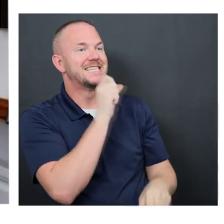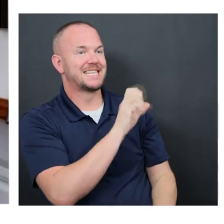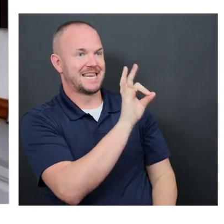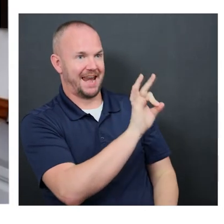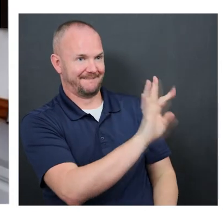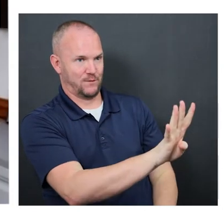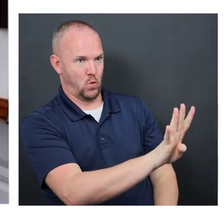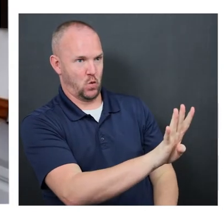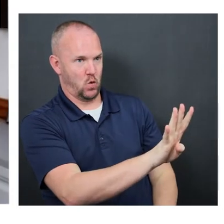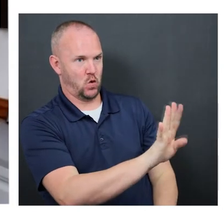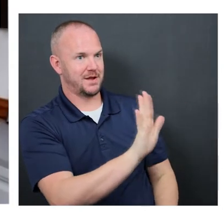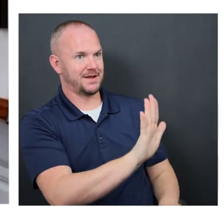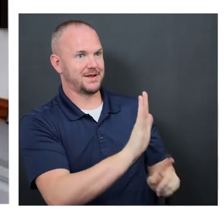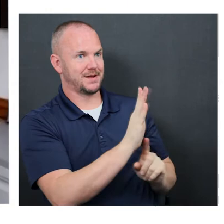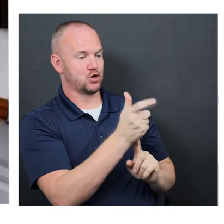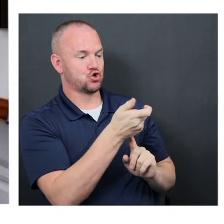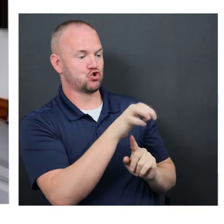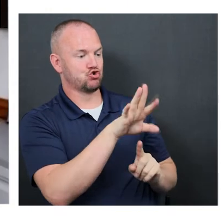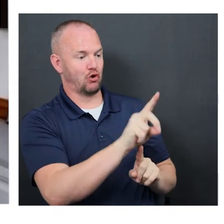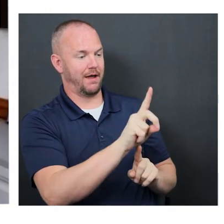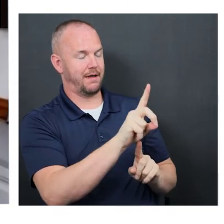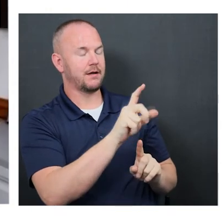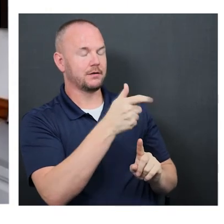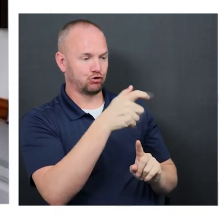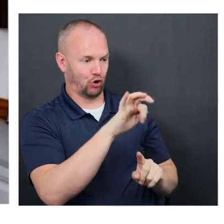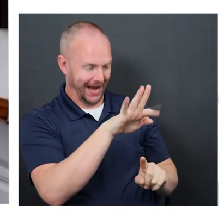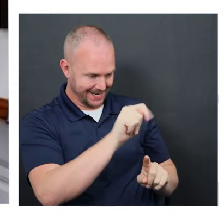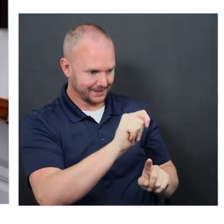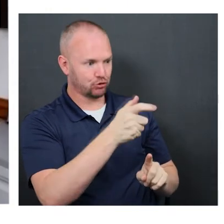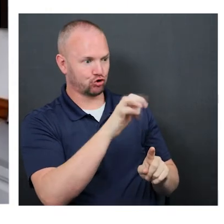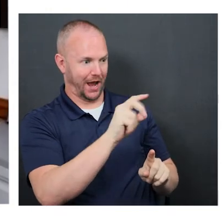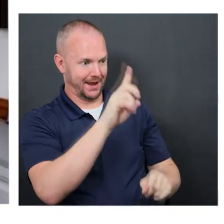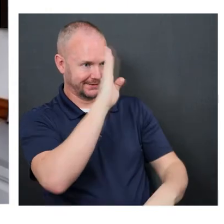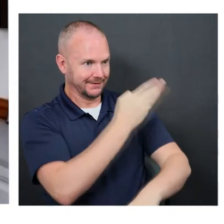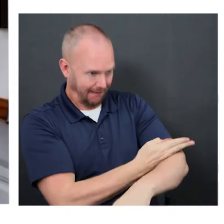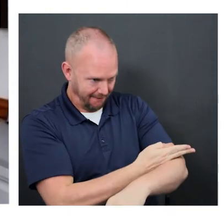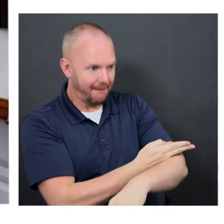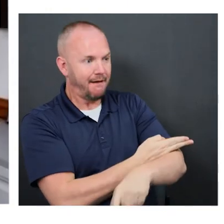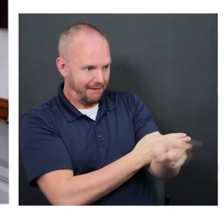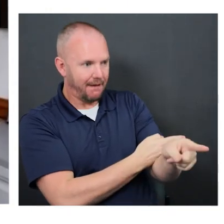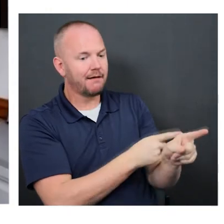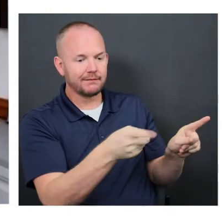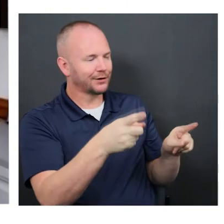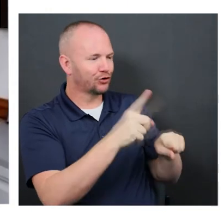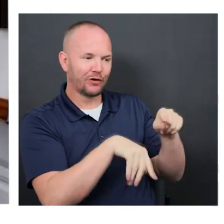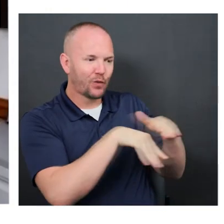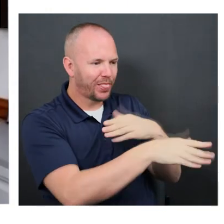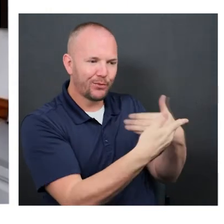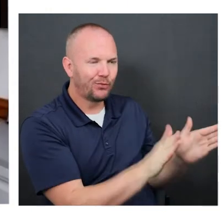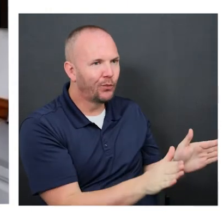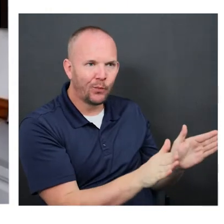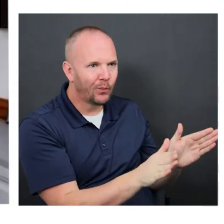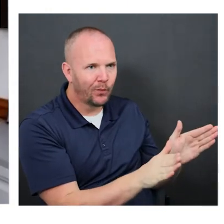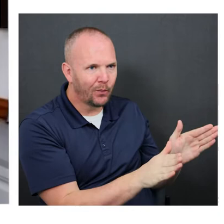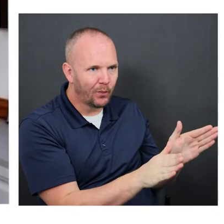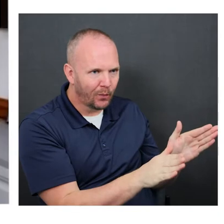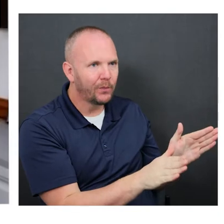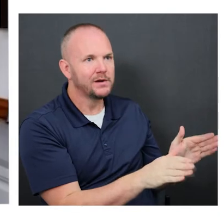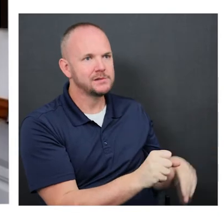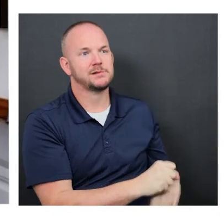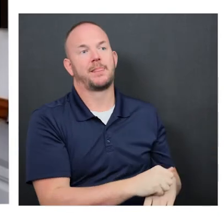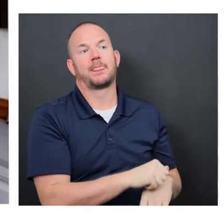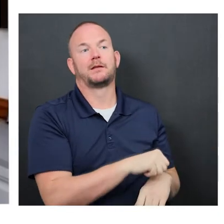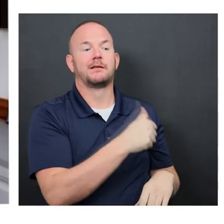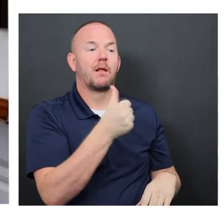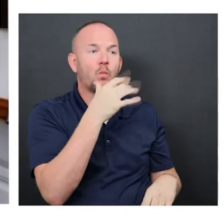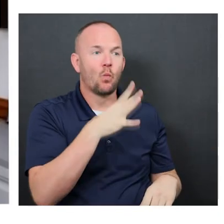right after he was born. We had a, um, uh, a young woman with, uh, Down syndrome